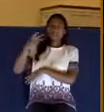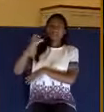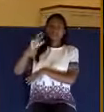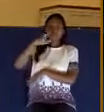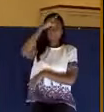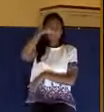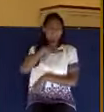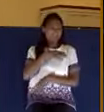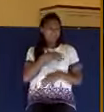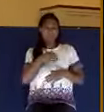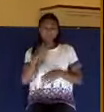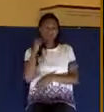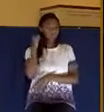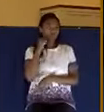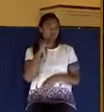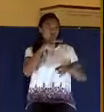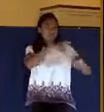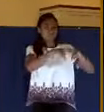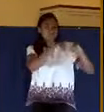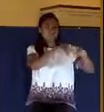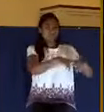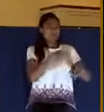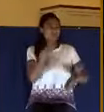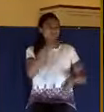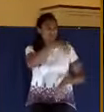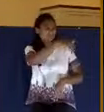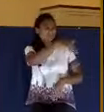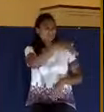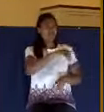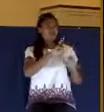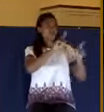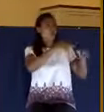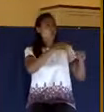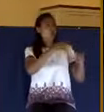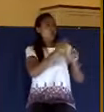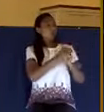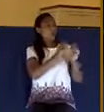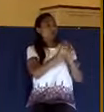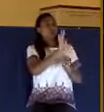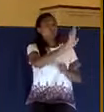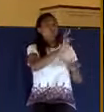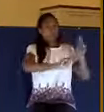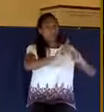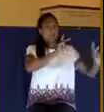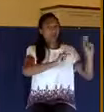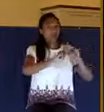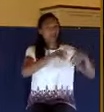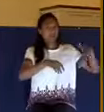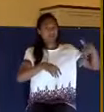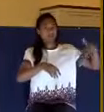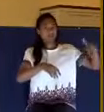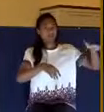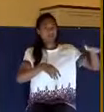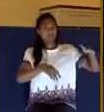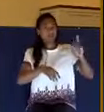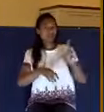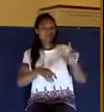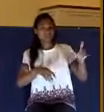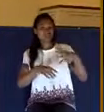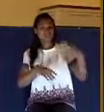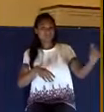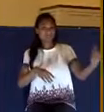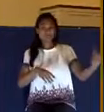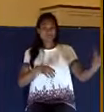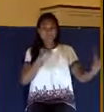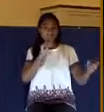They told him to go and worship with his own people. He left and then never went back. And he later said this, If Christians